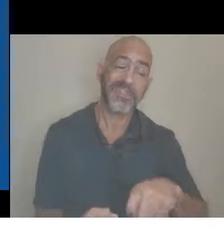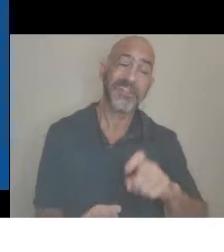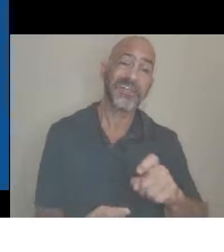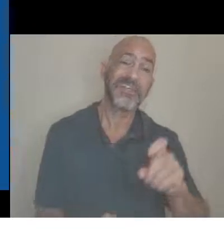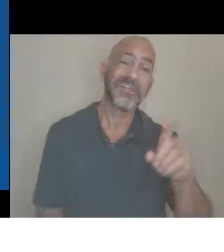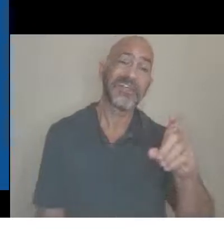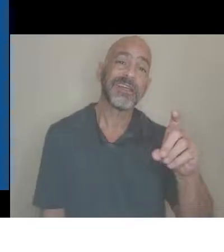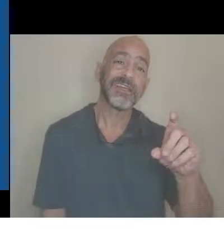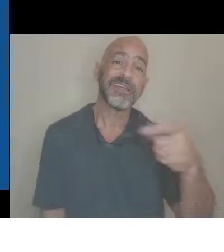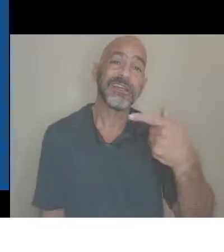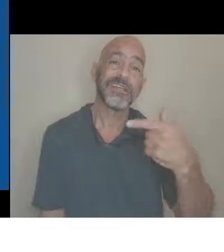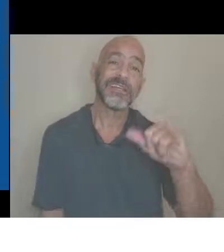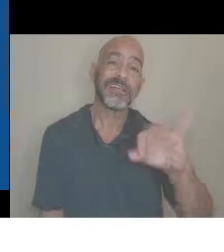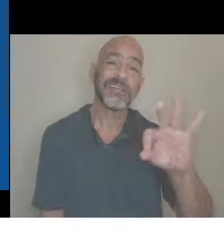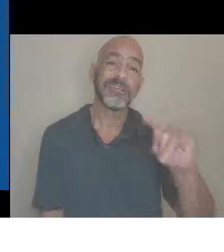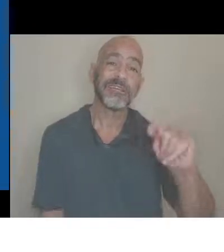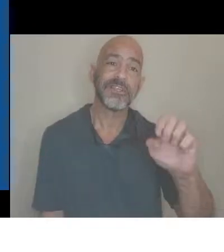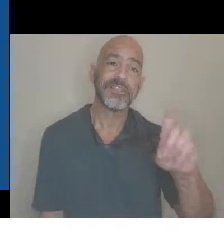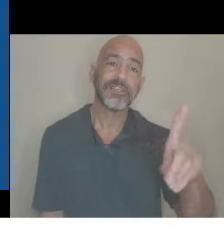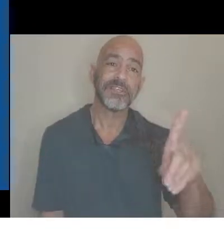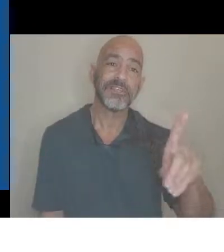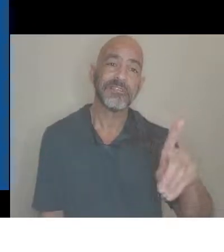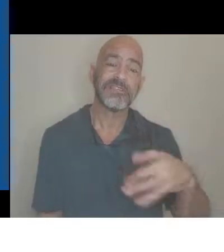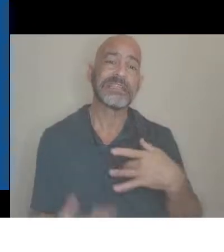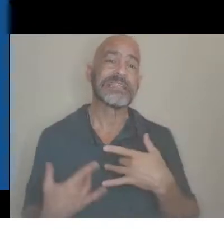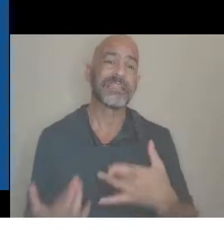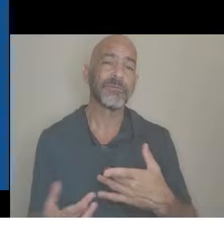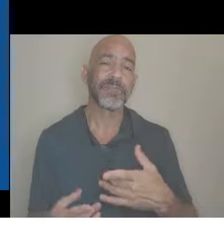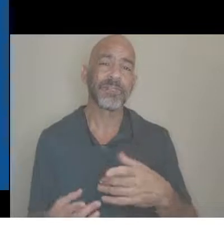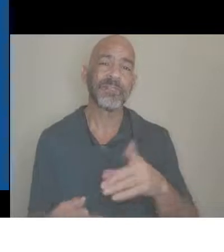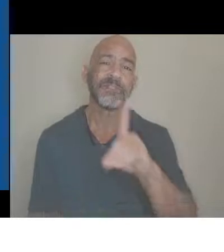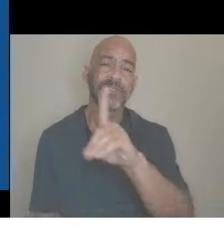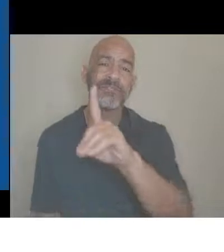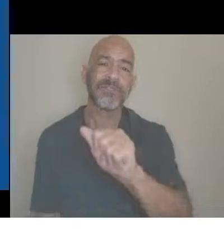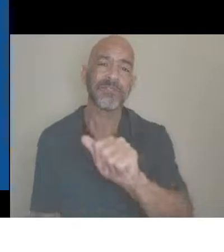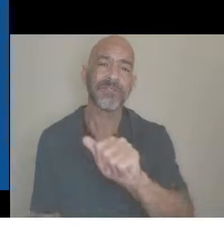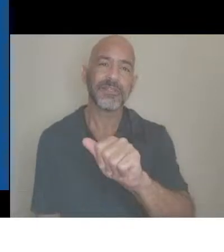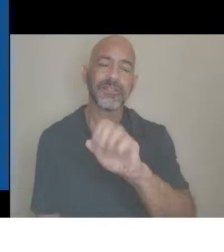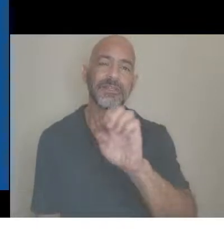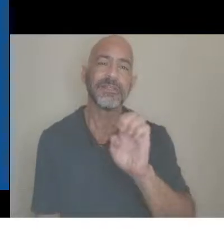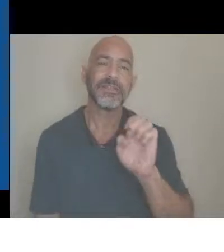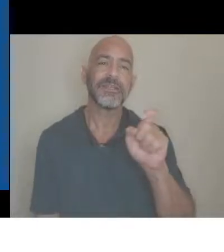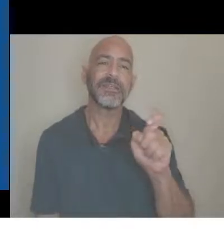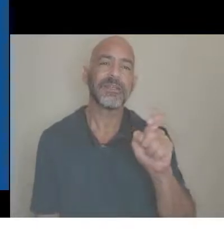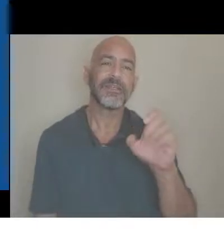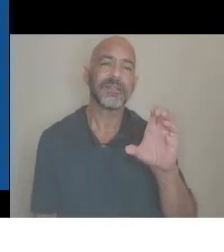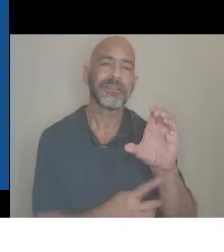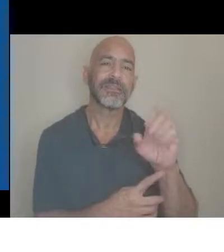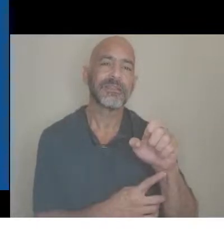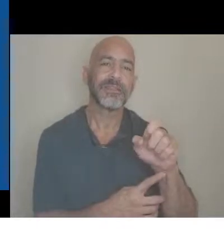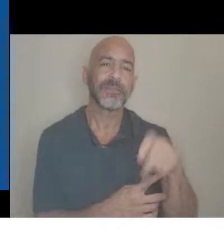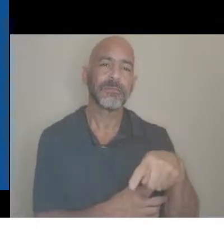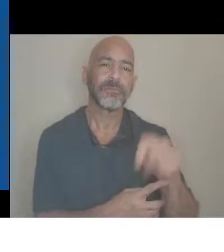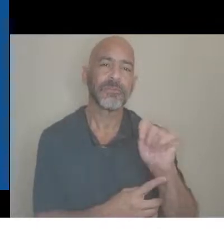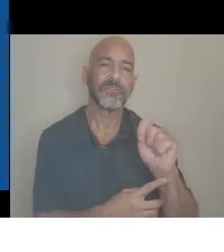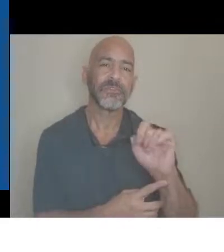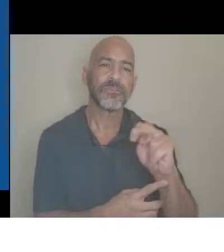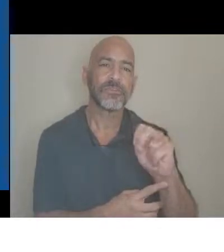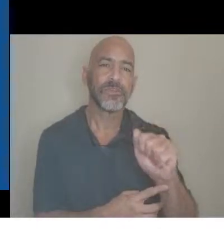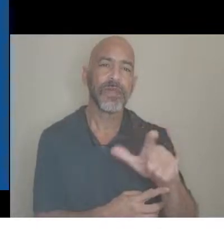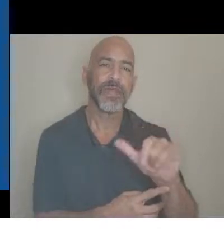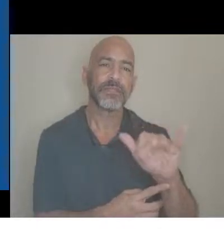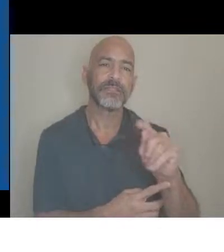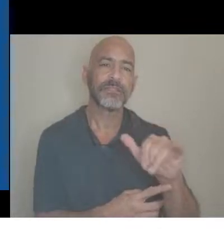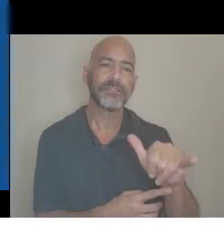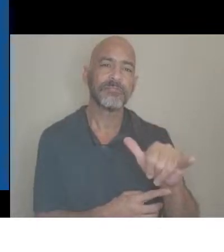for disability. Exceptionalities, I think is fine. So long as you're talking about it